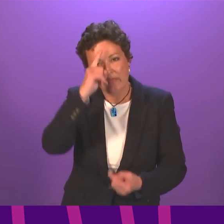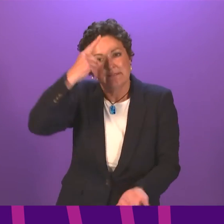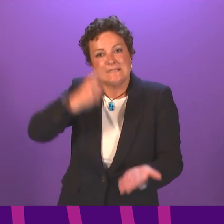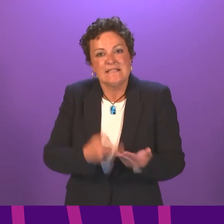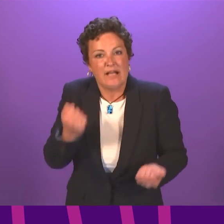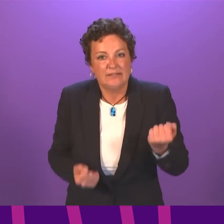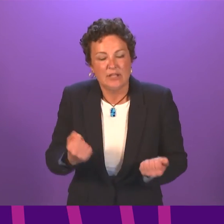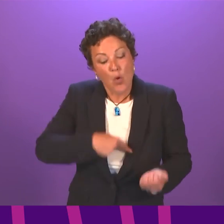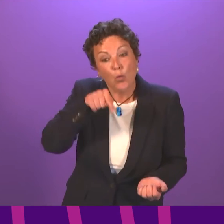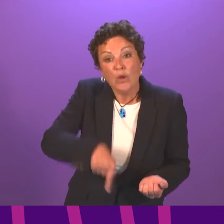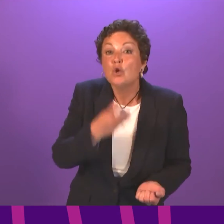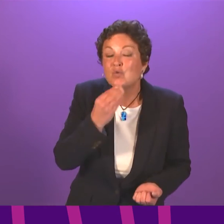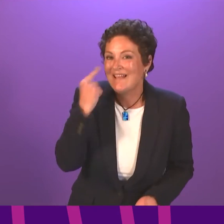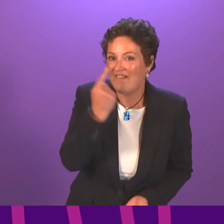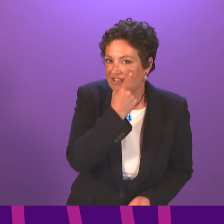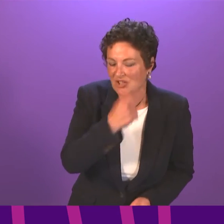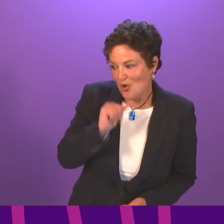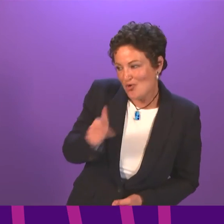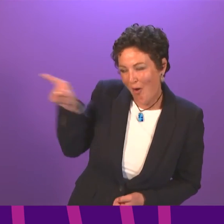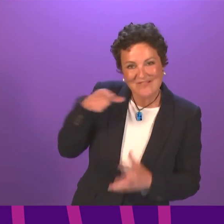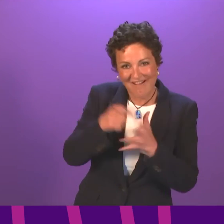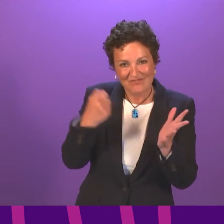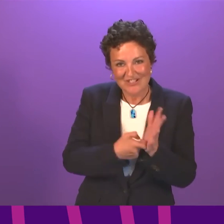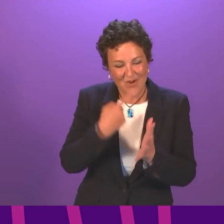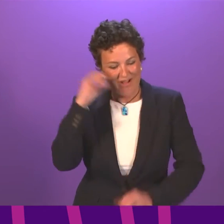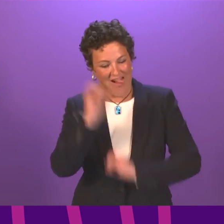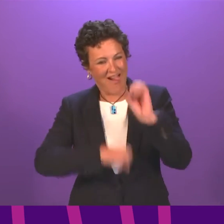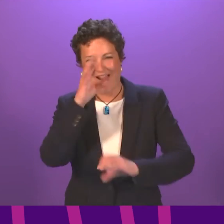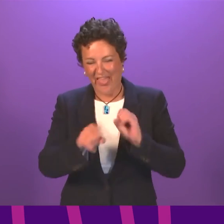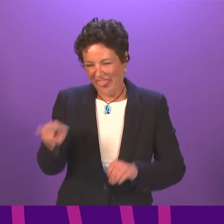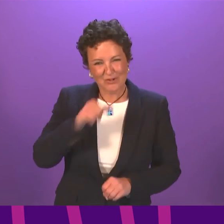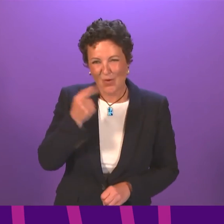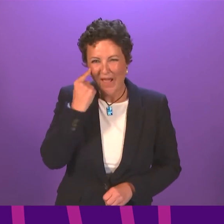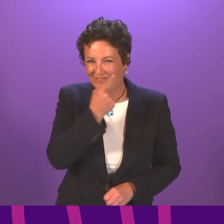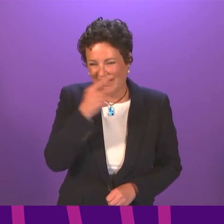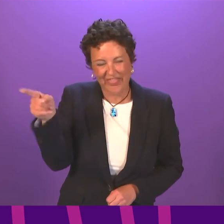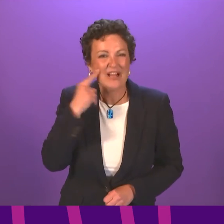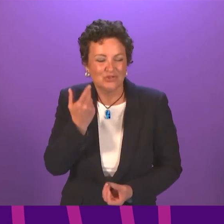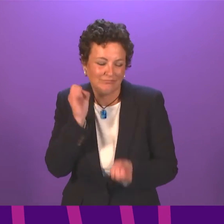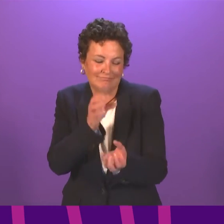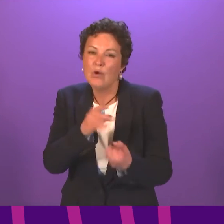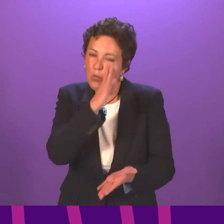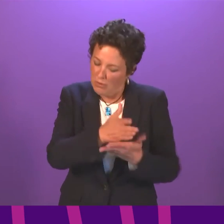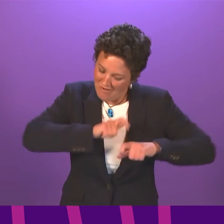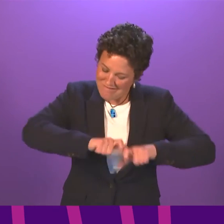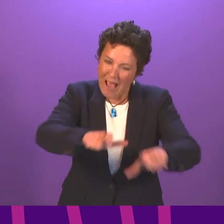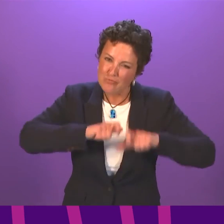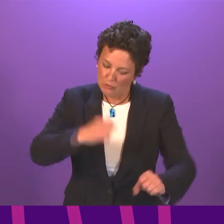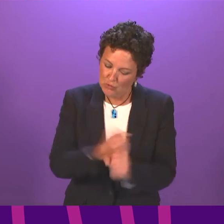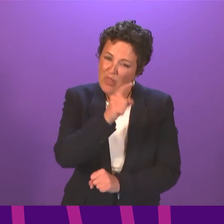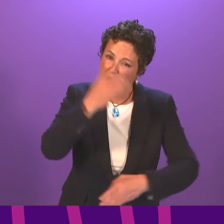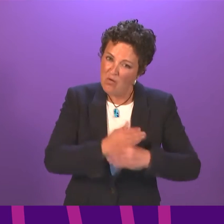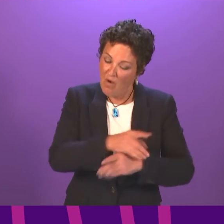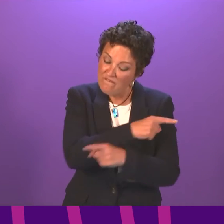not on the misrepresented situation that Douglas Ross has put forward today. And that's what we will continue to do in the interests of young people all over Scotland.